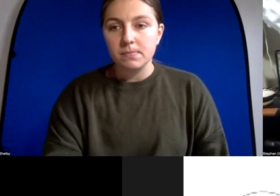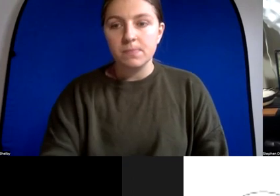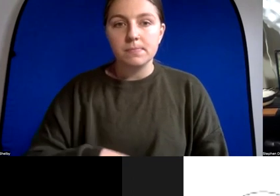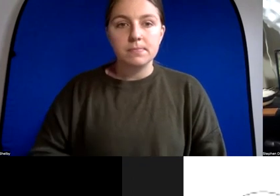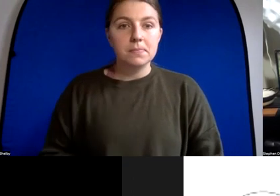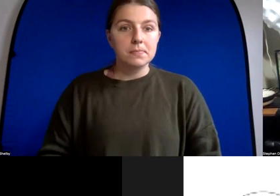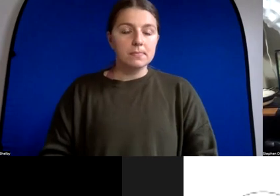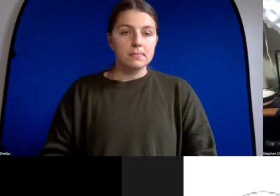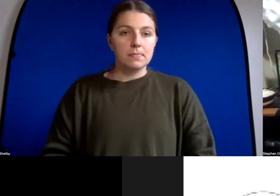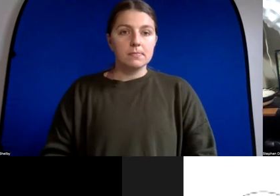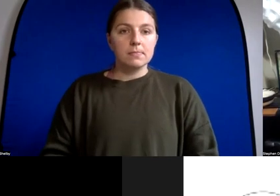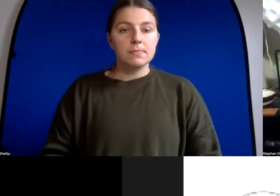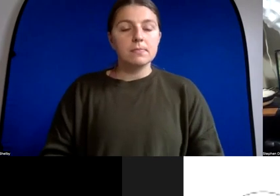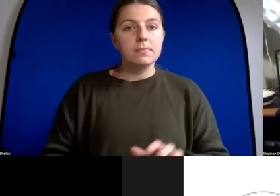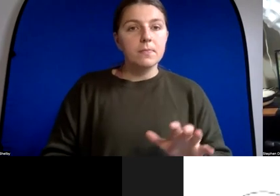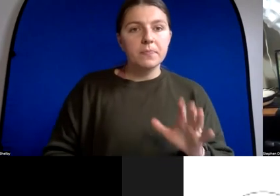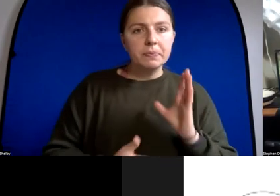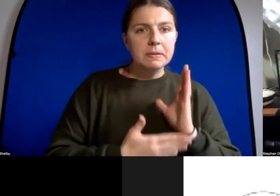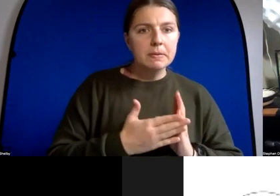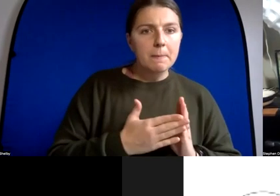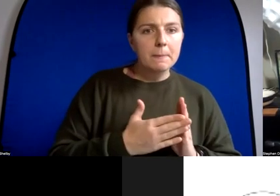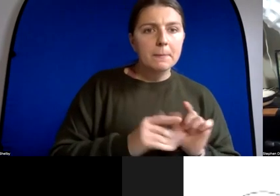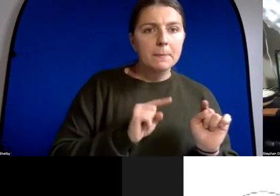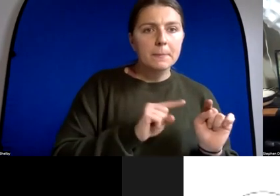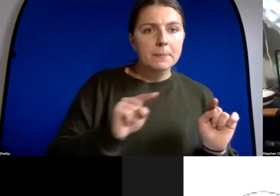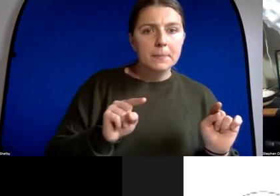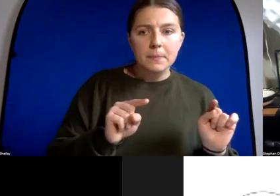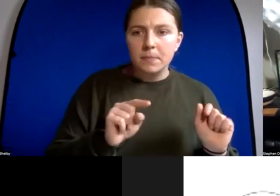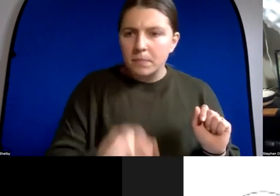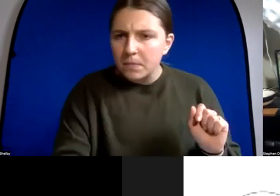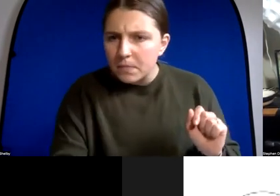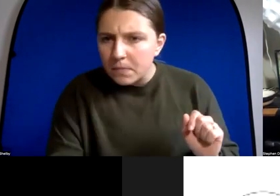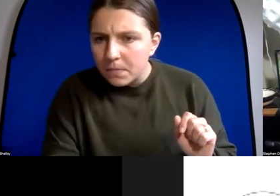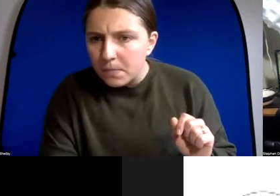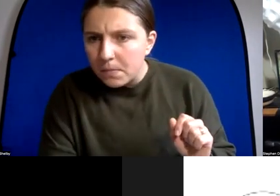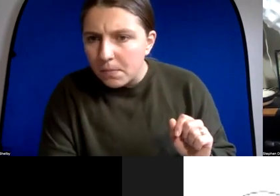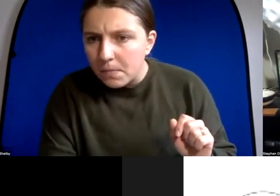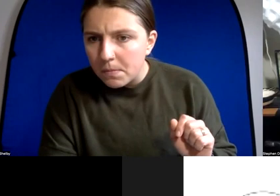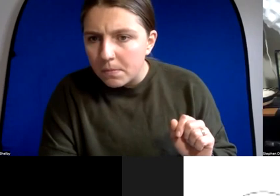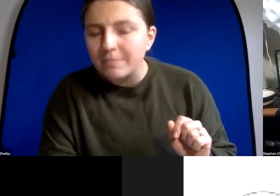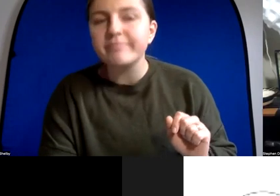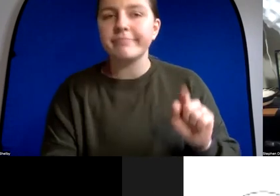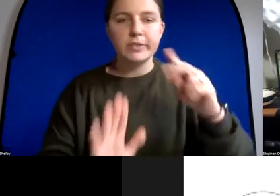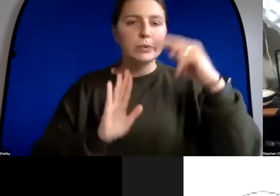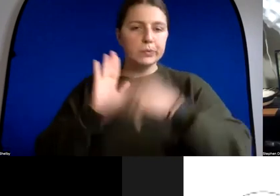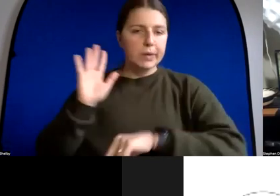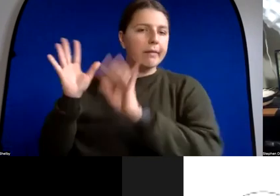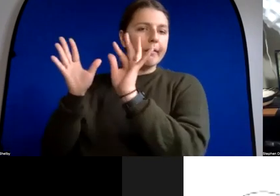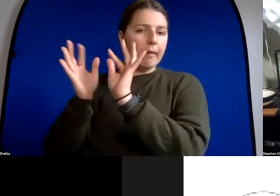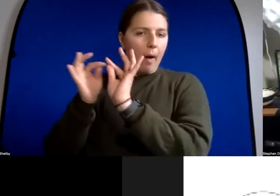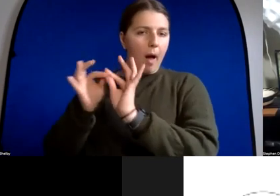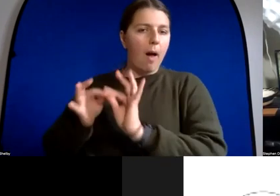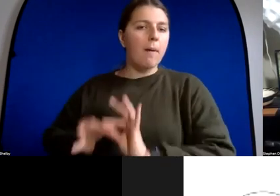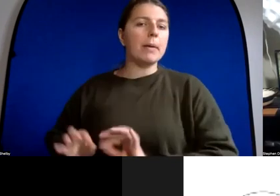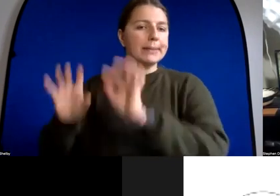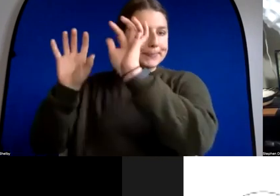a lifetime for some people though like for some people they like what they see in the mirror makes me very sad yeah playground um